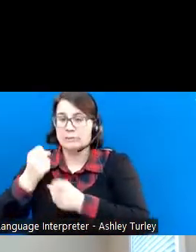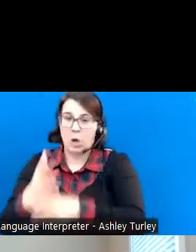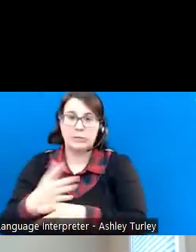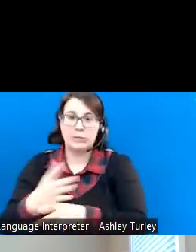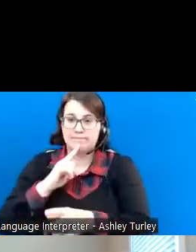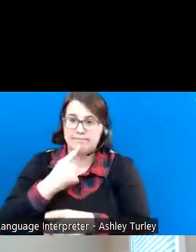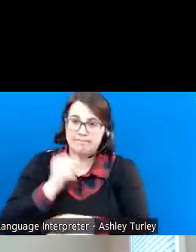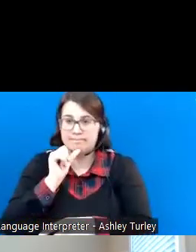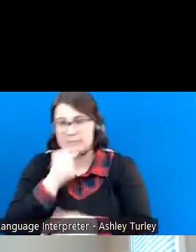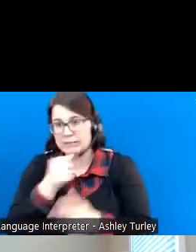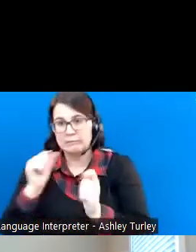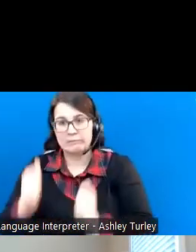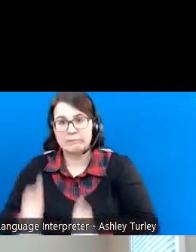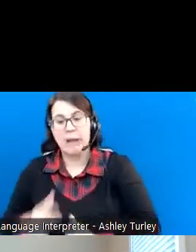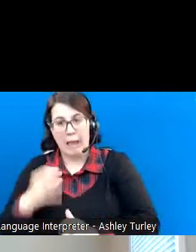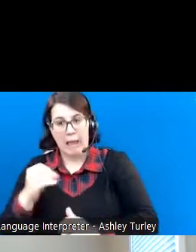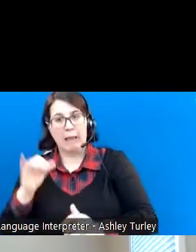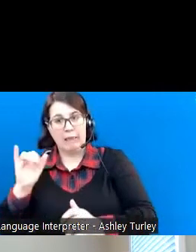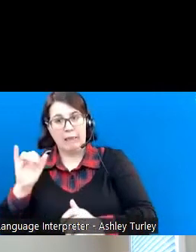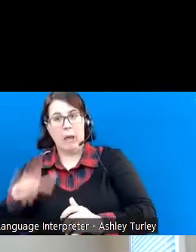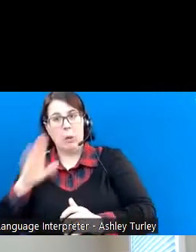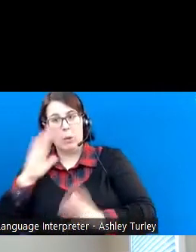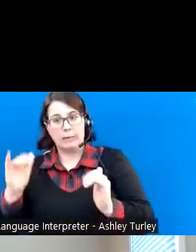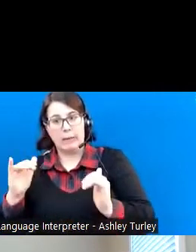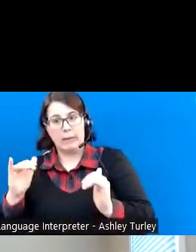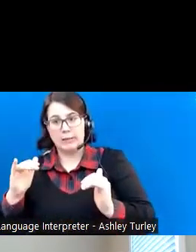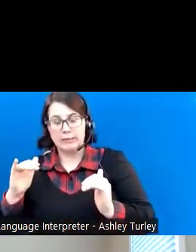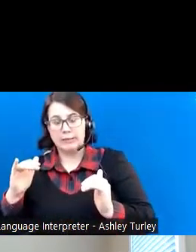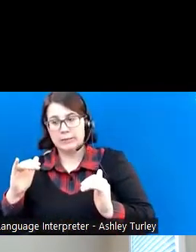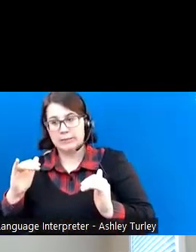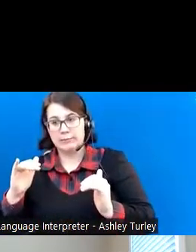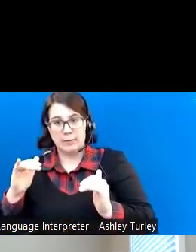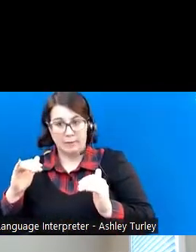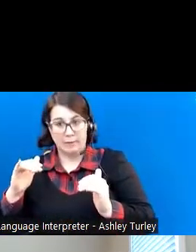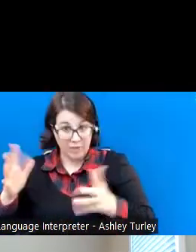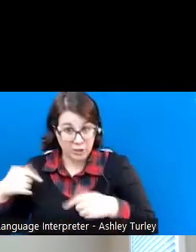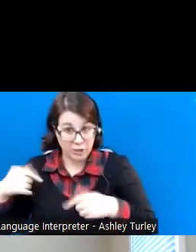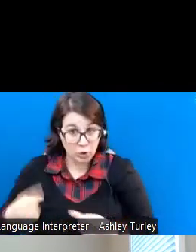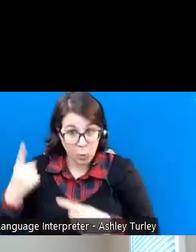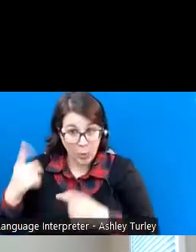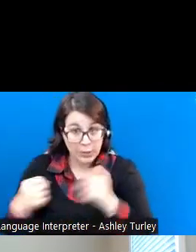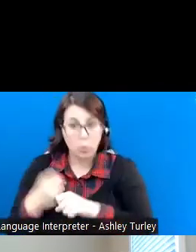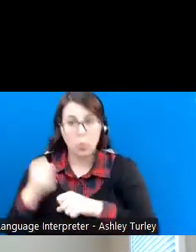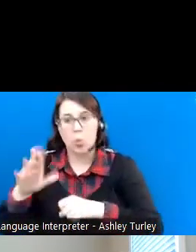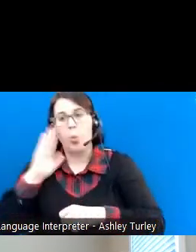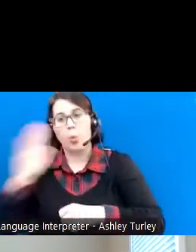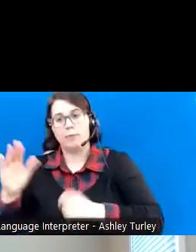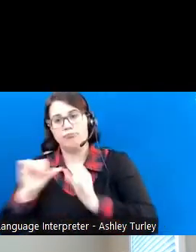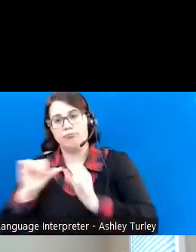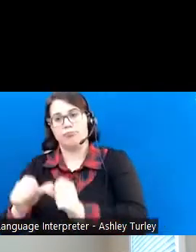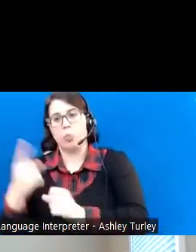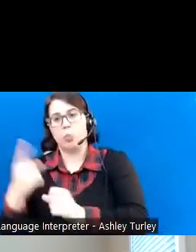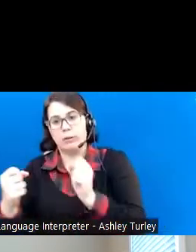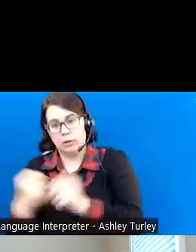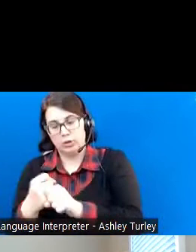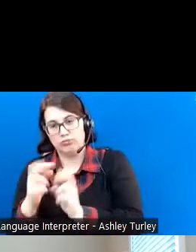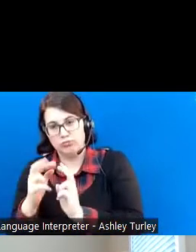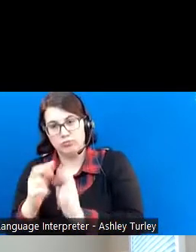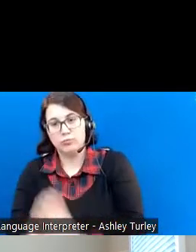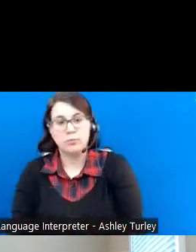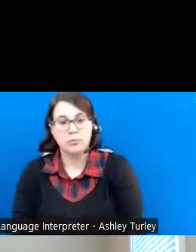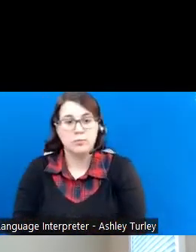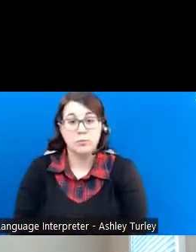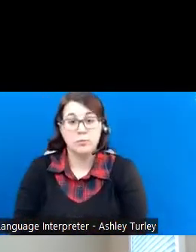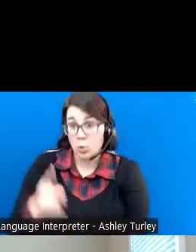has lasted or is expected to last for at least a year. So individuals can actually go to our website and take the eligibility